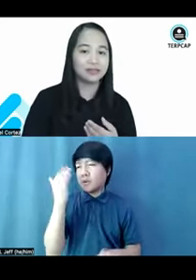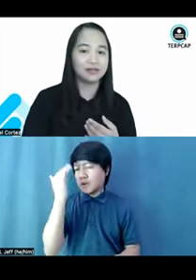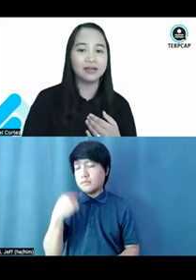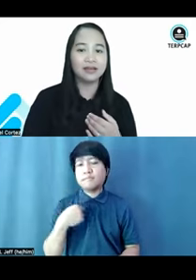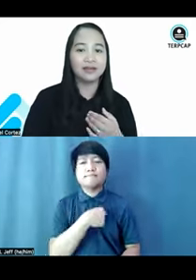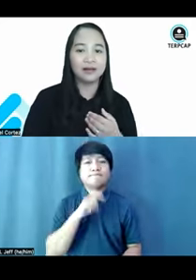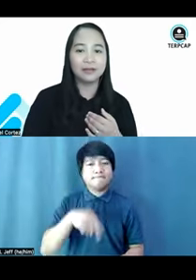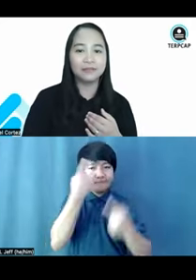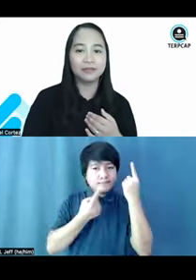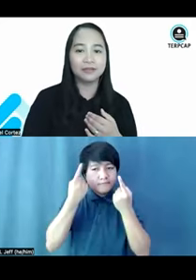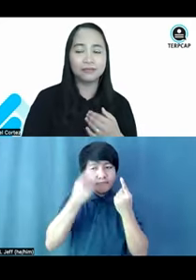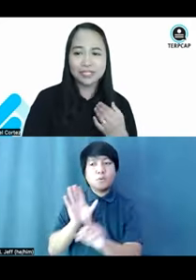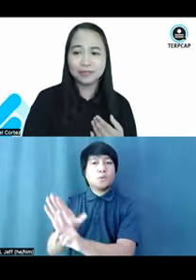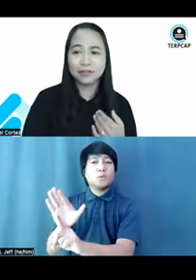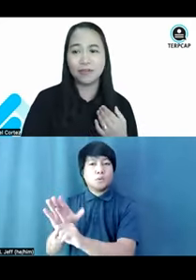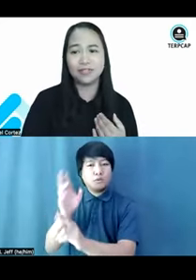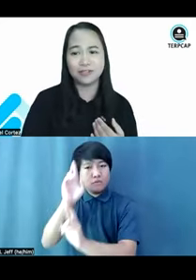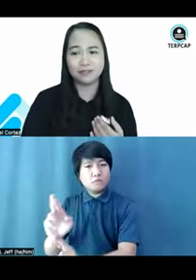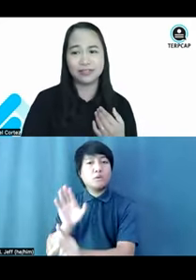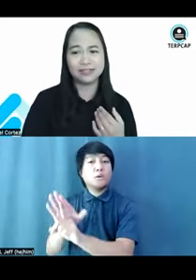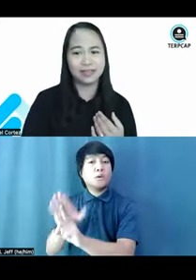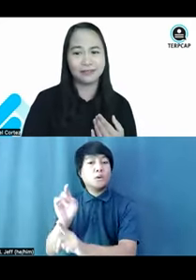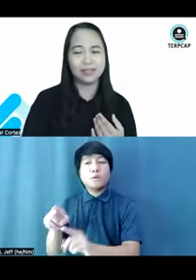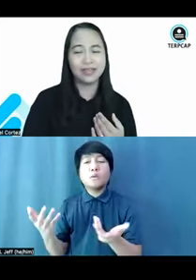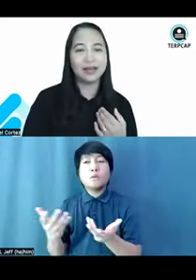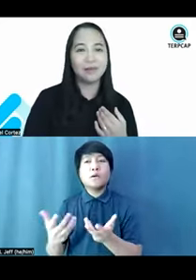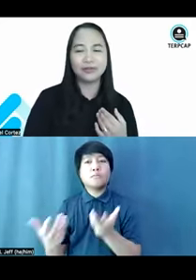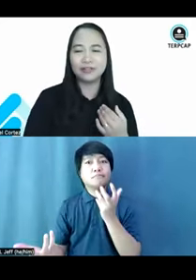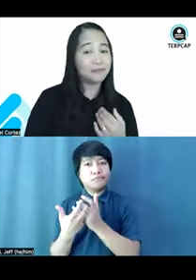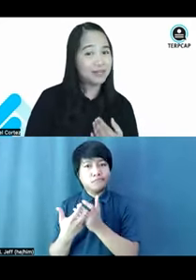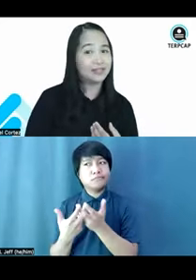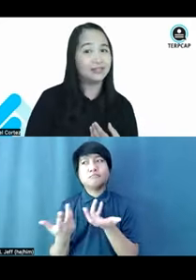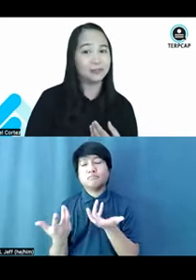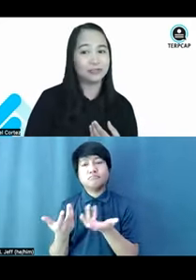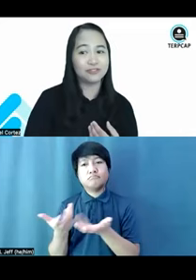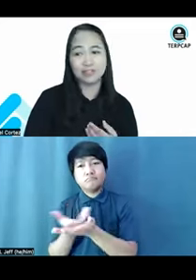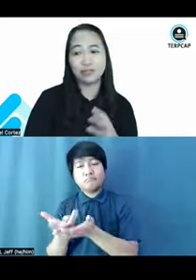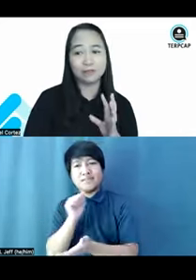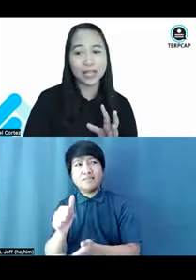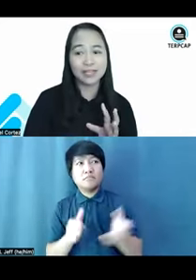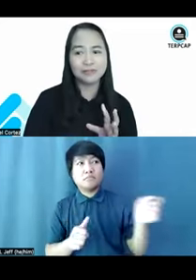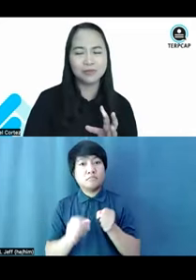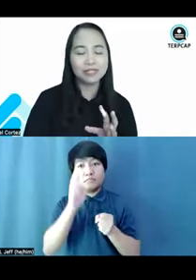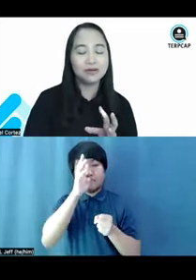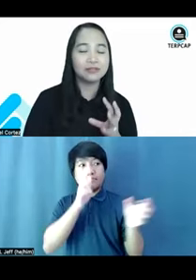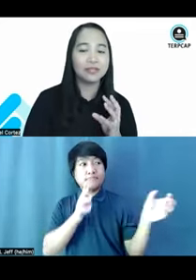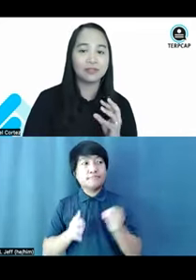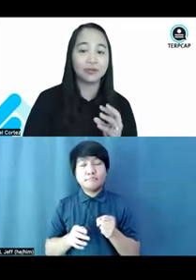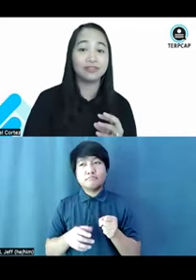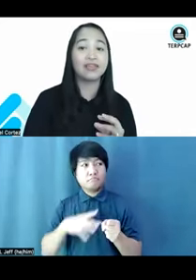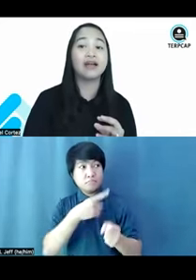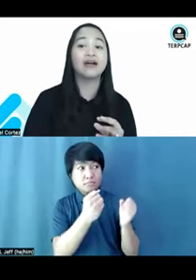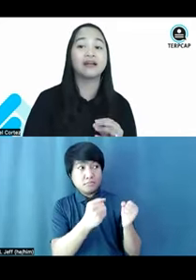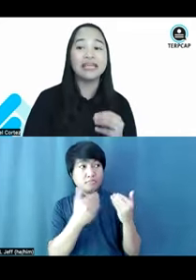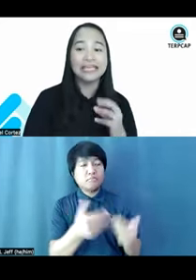consider the reasonable accommodation for the deaf. We're not providing an interpreter just for compliance. We really want to make